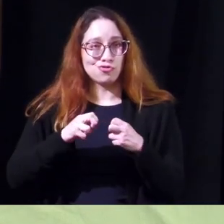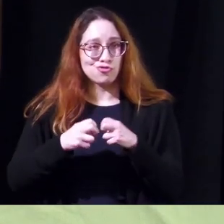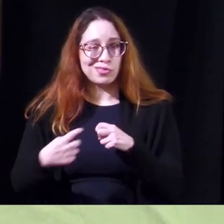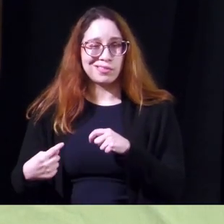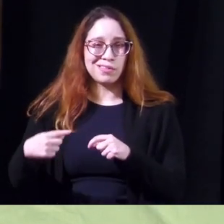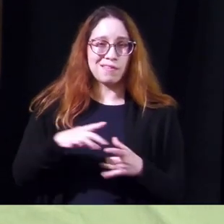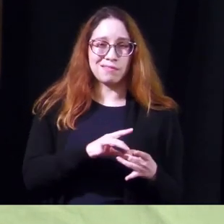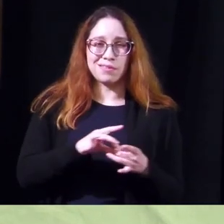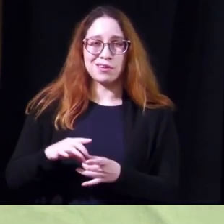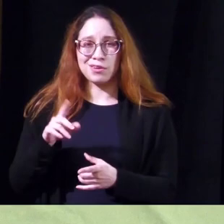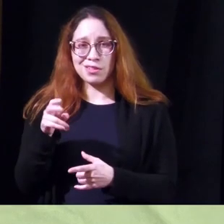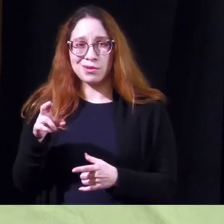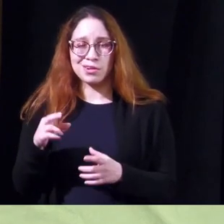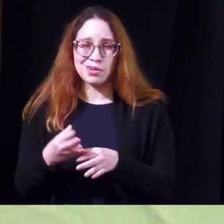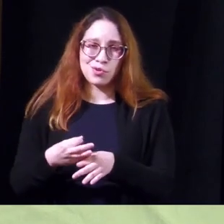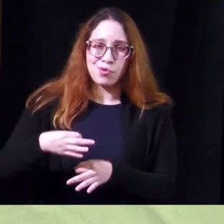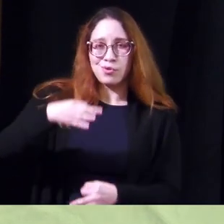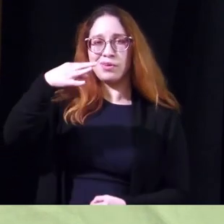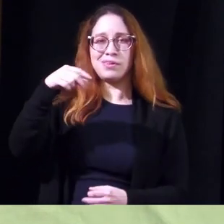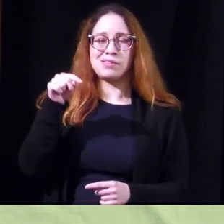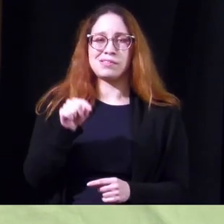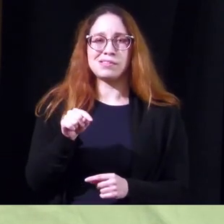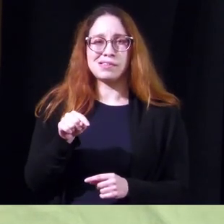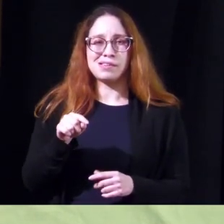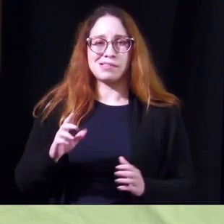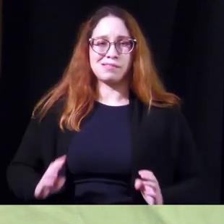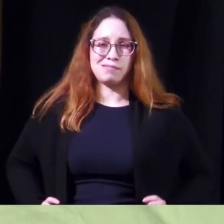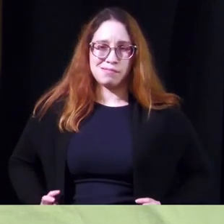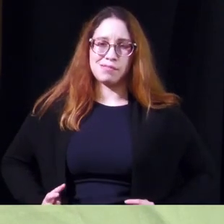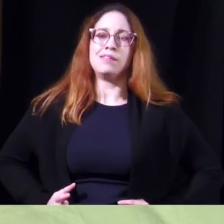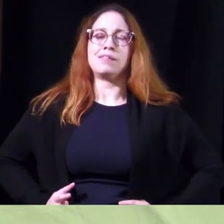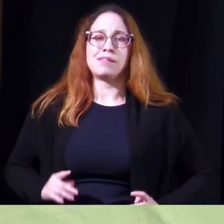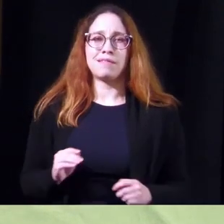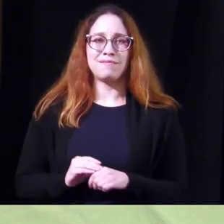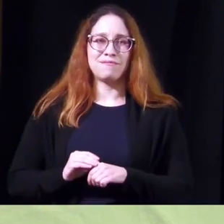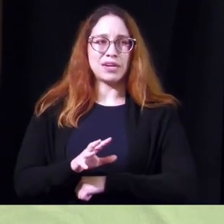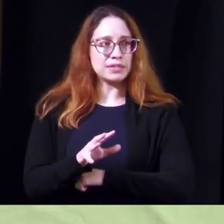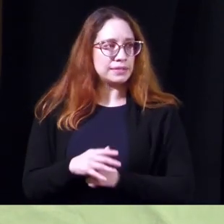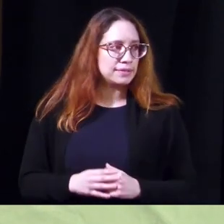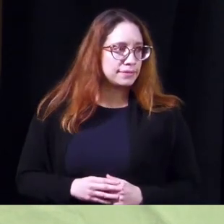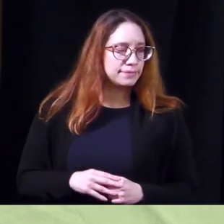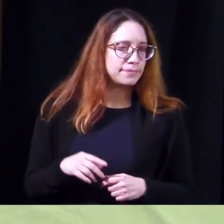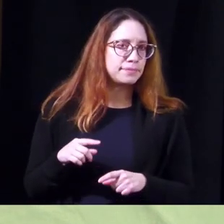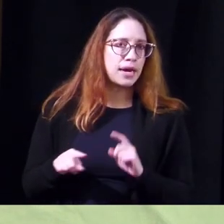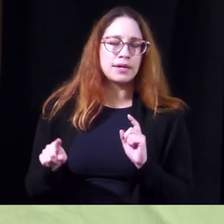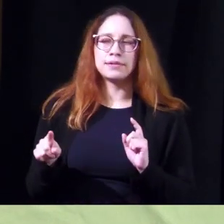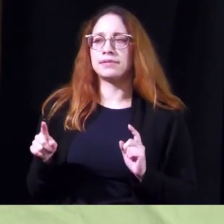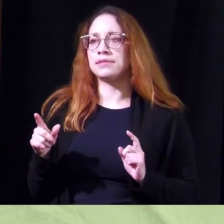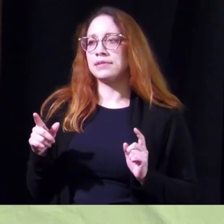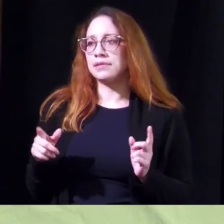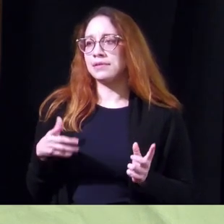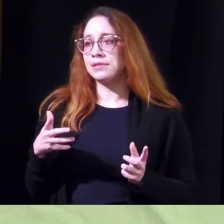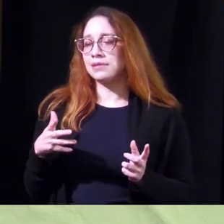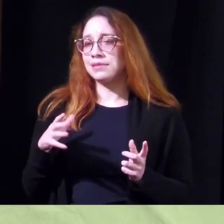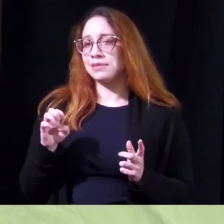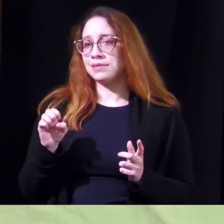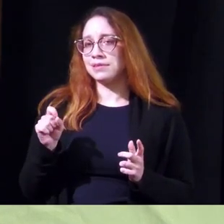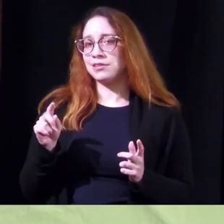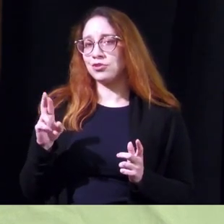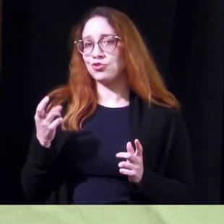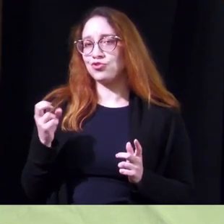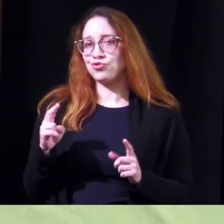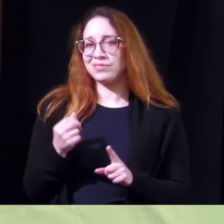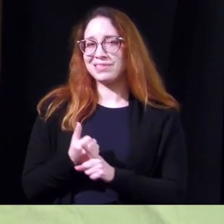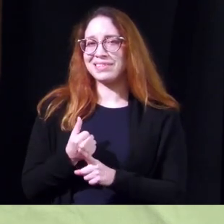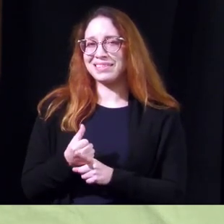bladder uh through the spinal cord and the pelvic nerves get affected but uh uh estrogen by